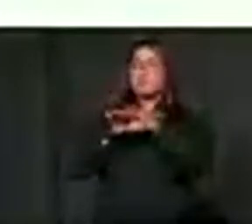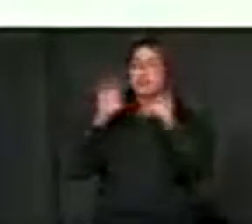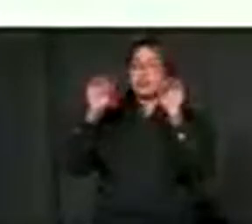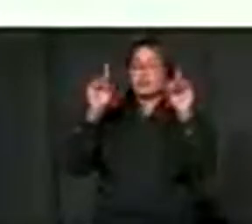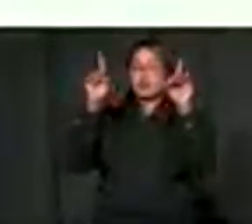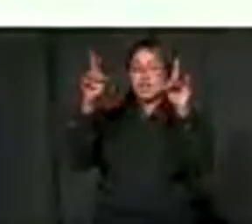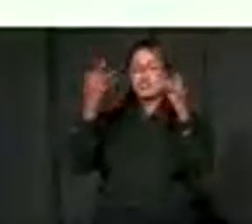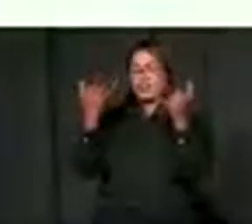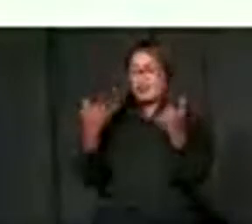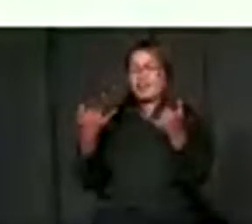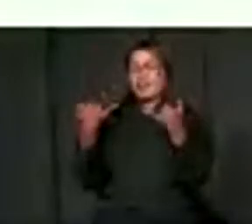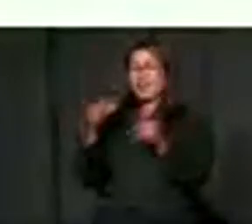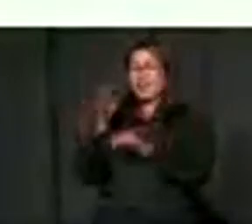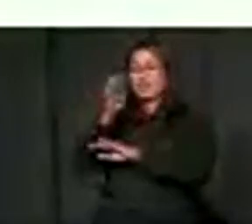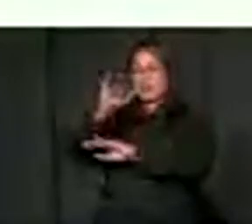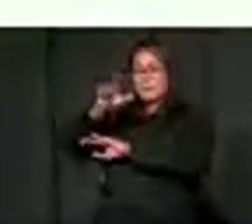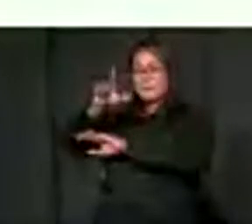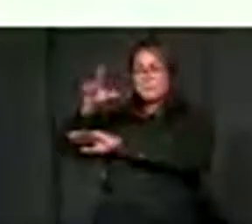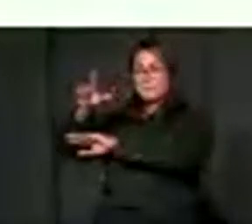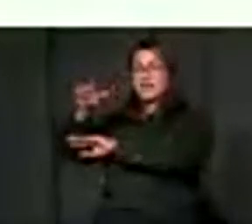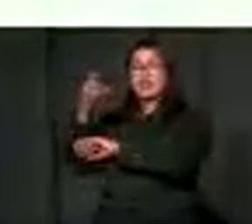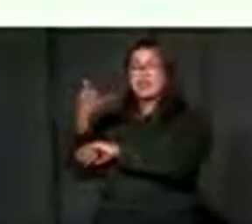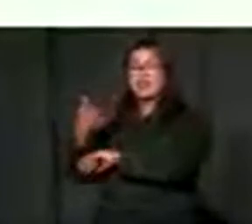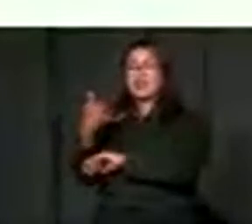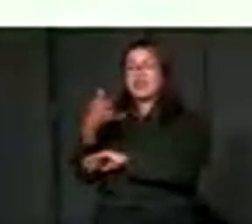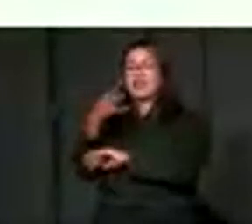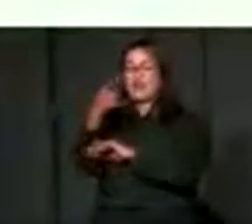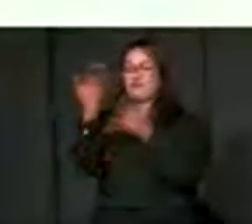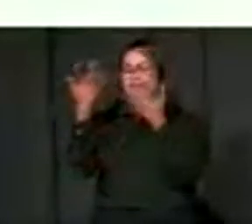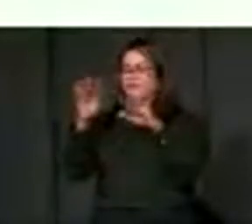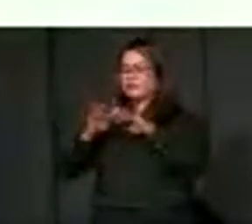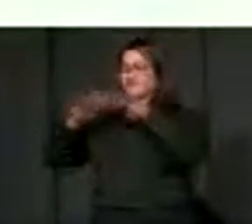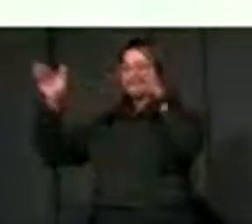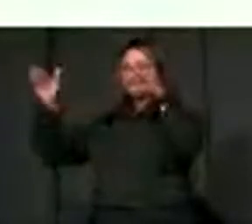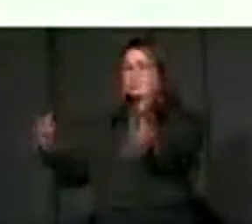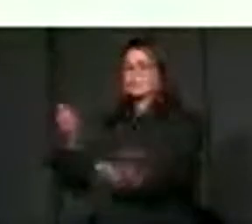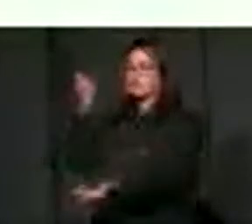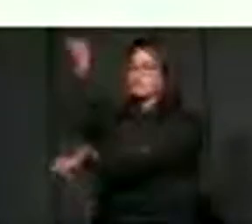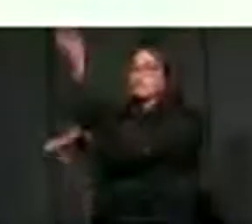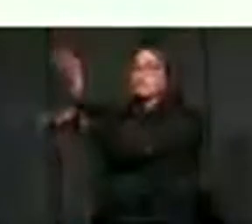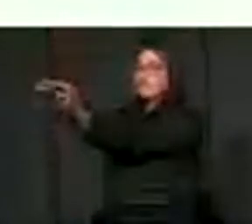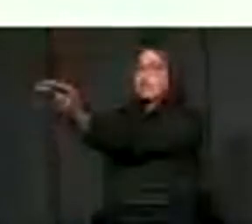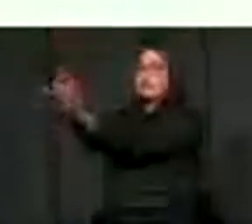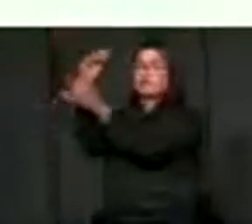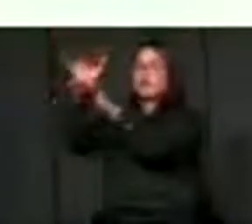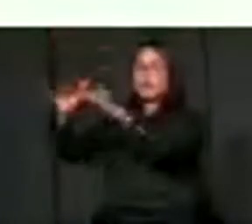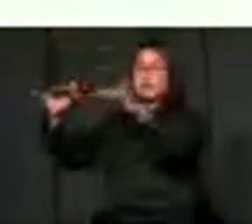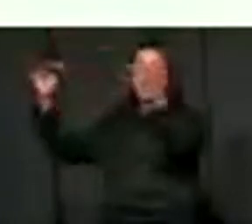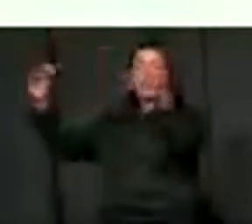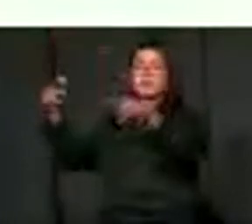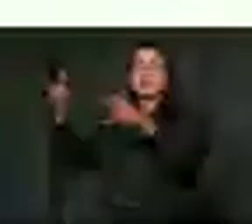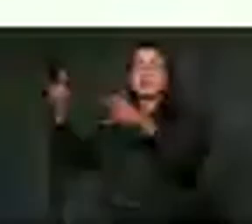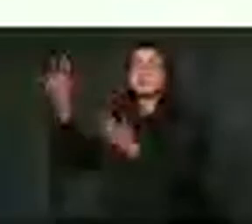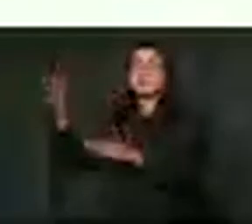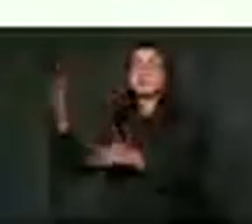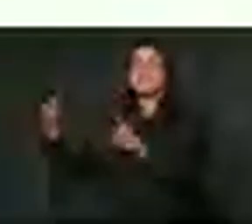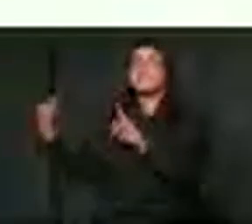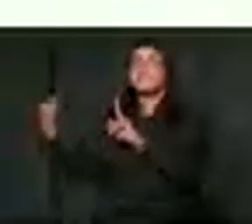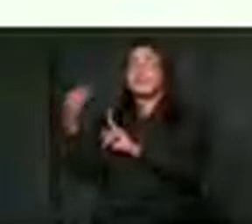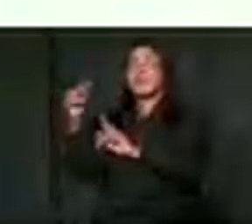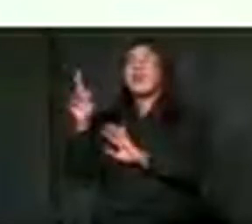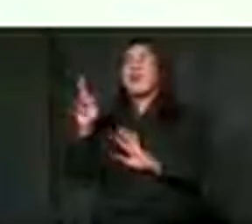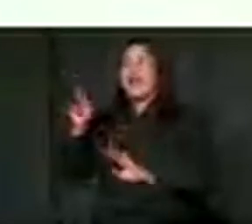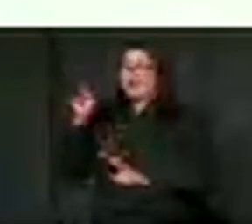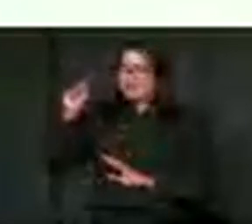Amendment Bill, which has been tabled in Parliament for consideration, does also pronounce on grade R as